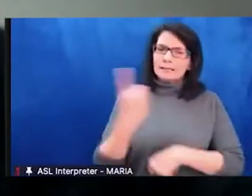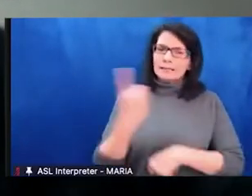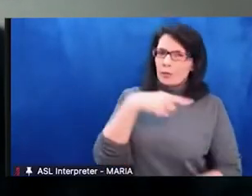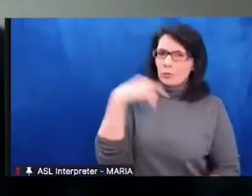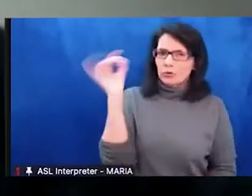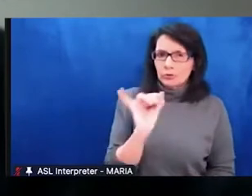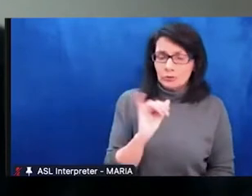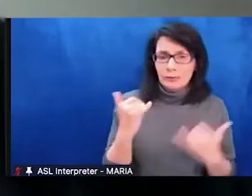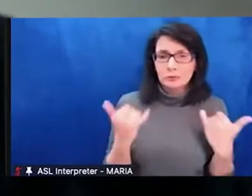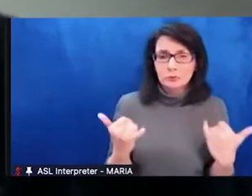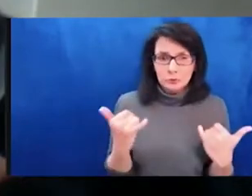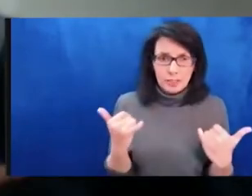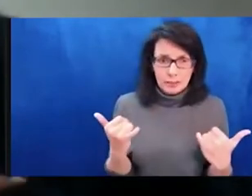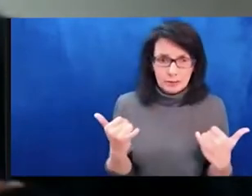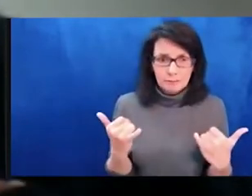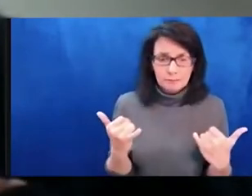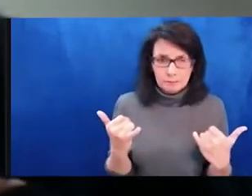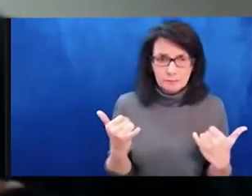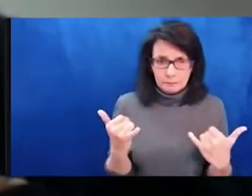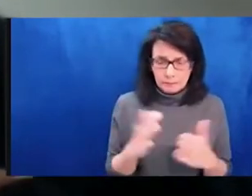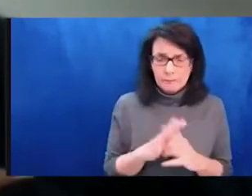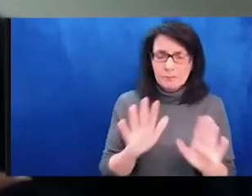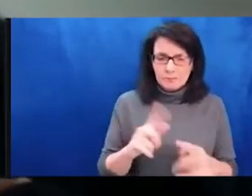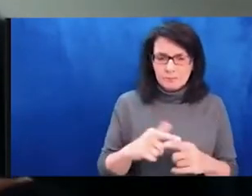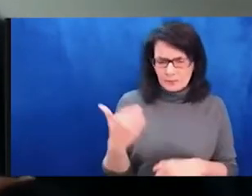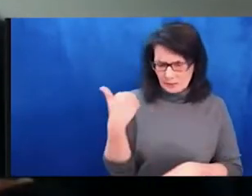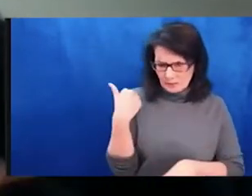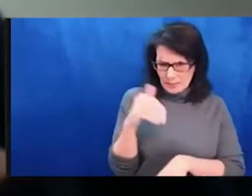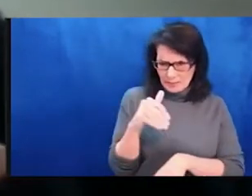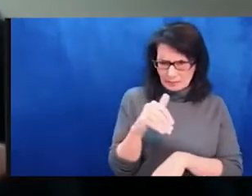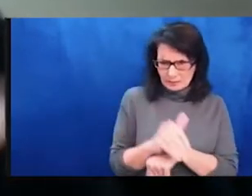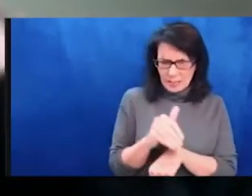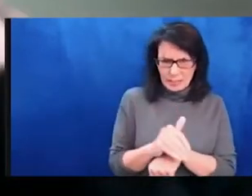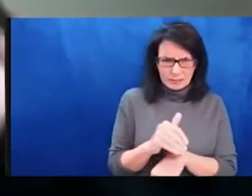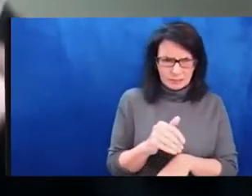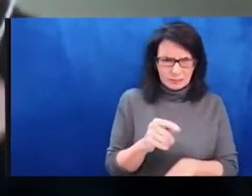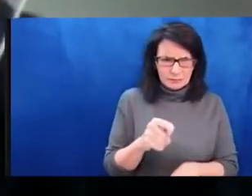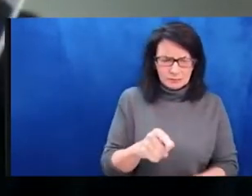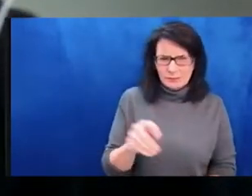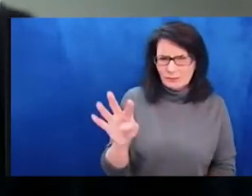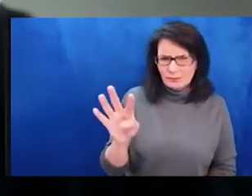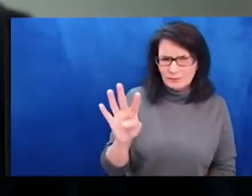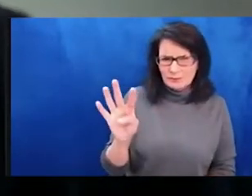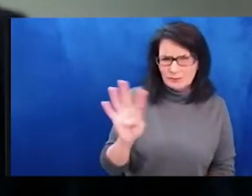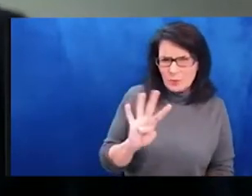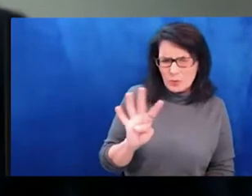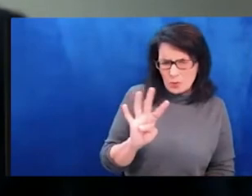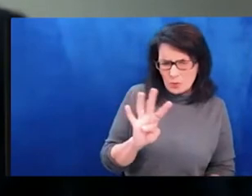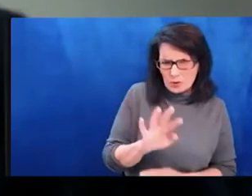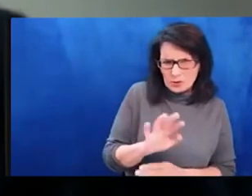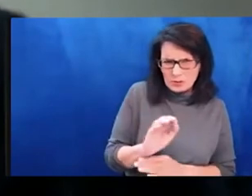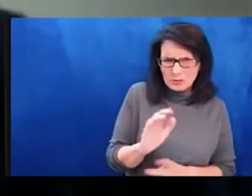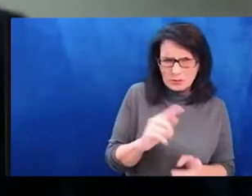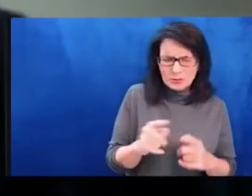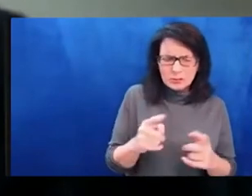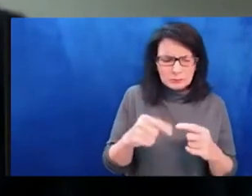So my entire person has been changed for some reason. I would like to just share with you